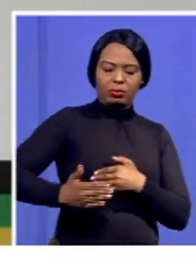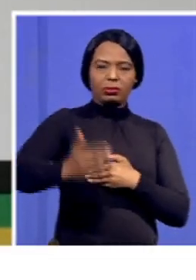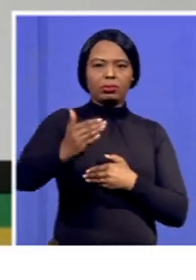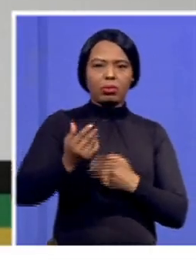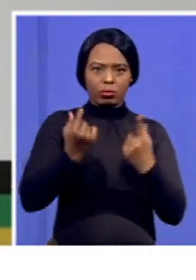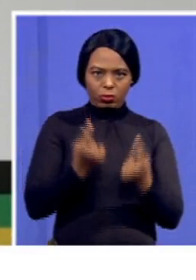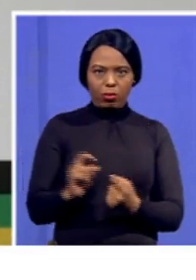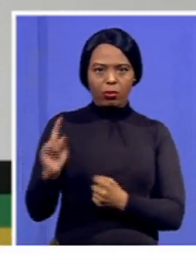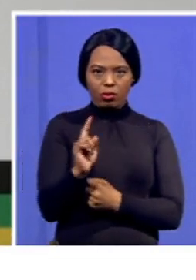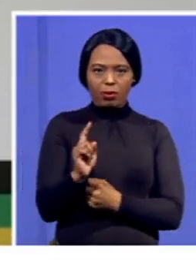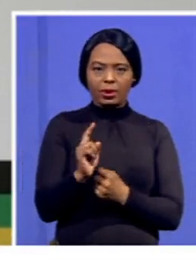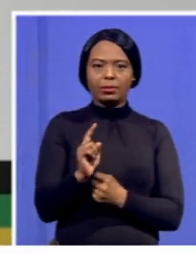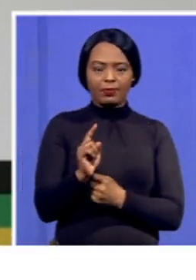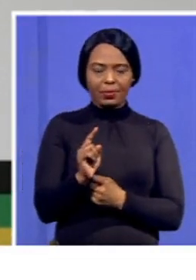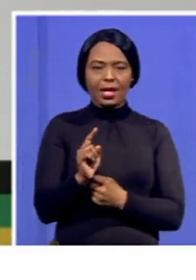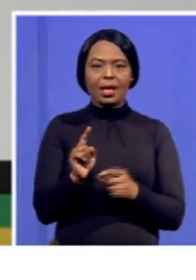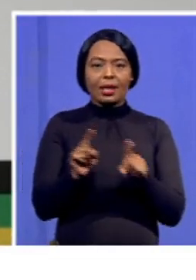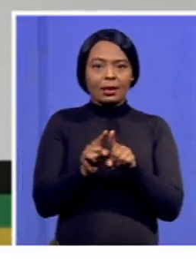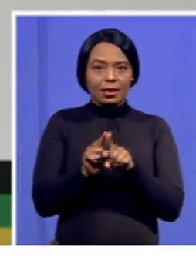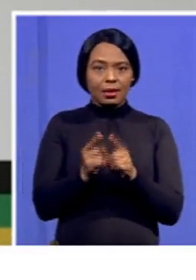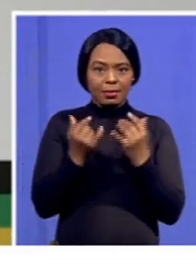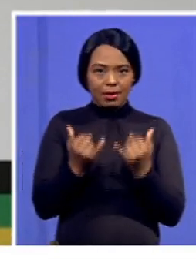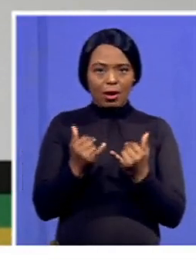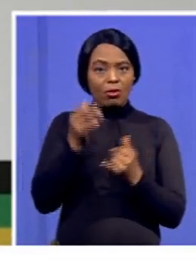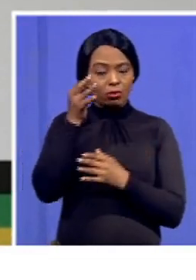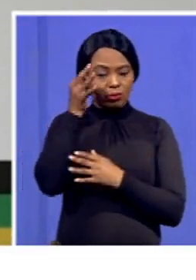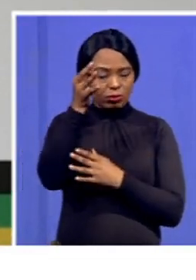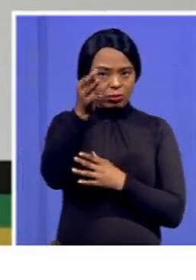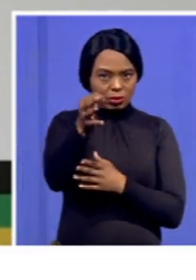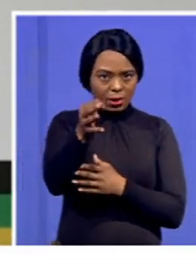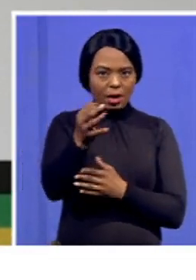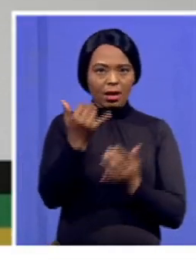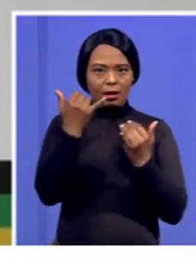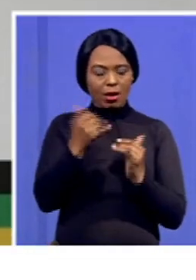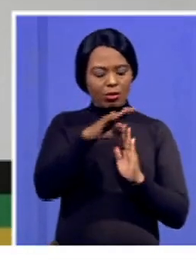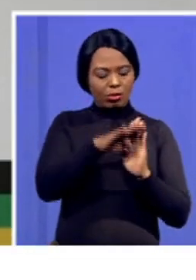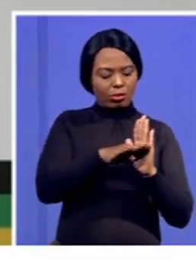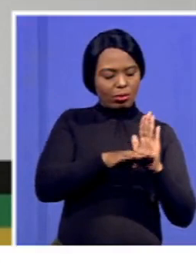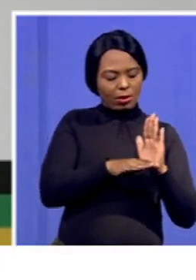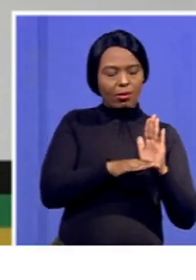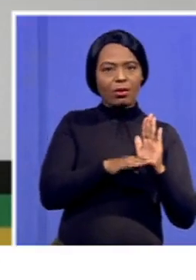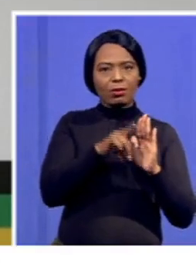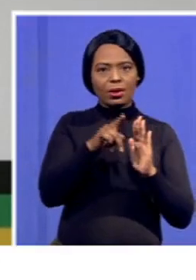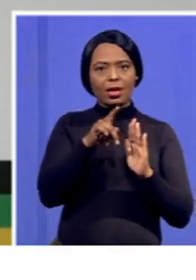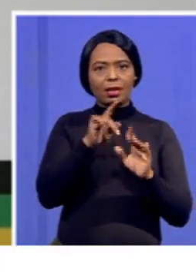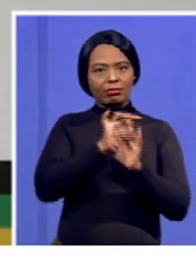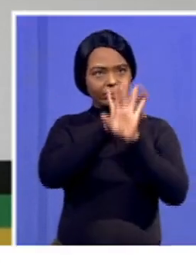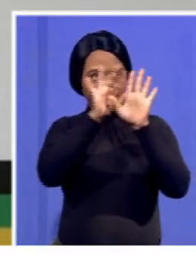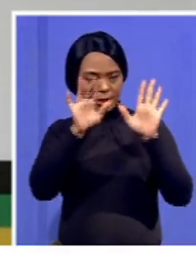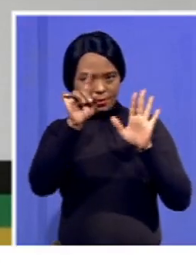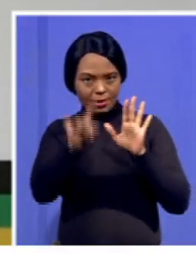we are of the view that going forward, the process should be more explicit about trade-offs. Timeframes,